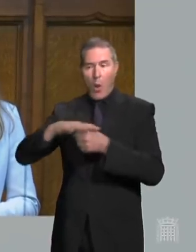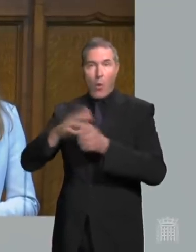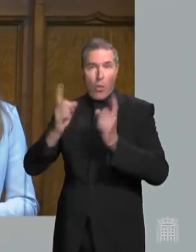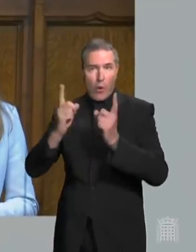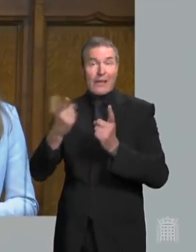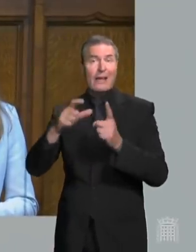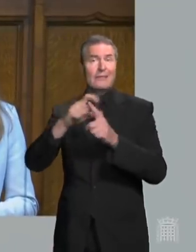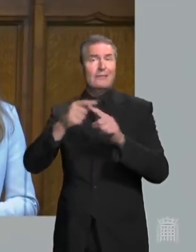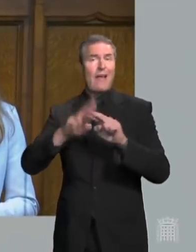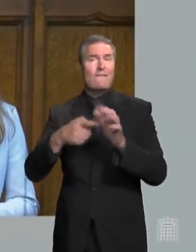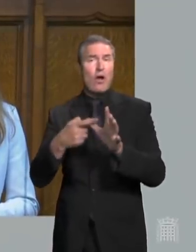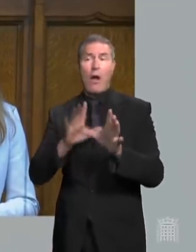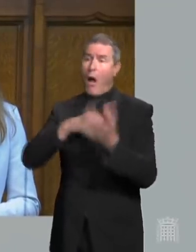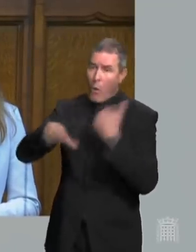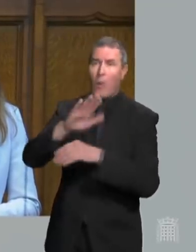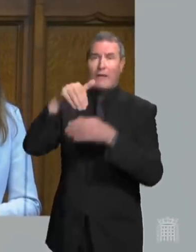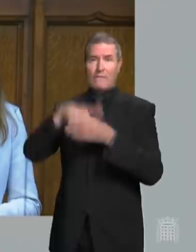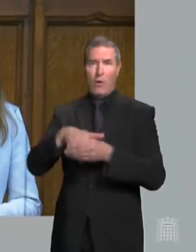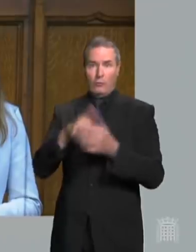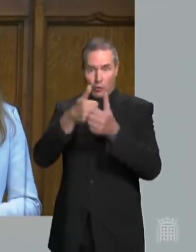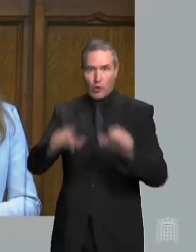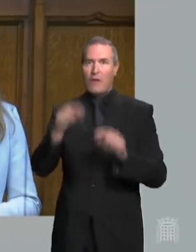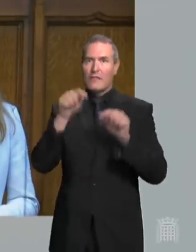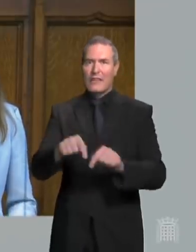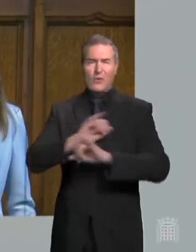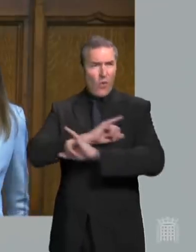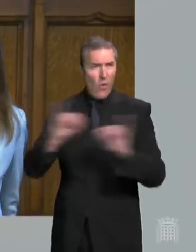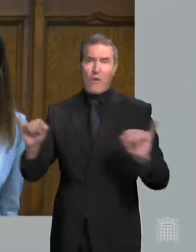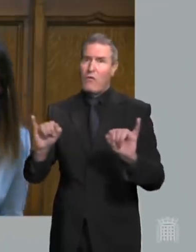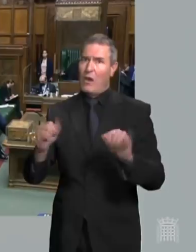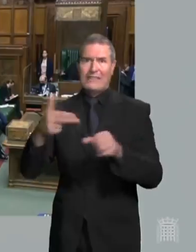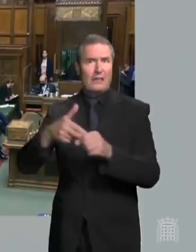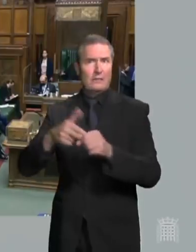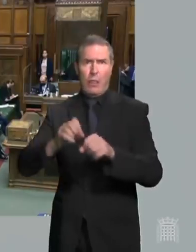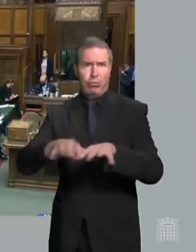are all involved to solve this environmental catastrophe together